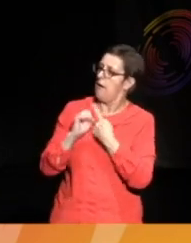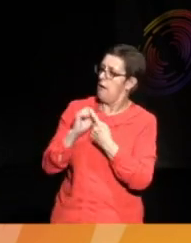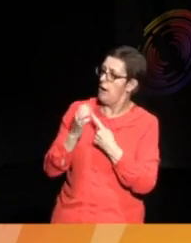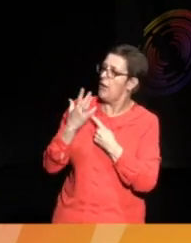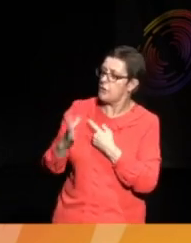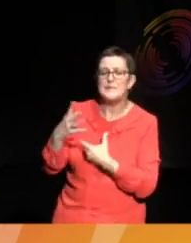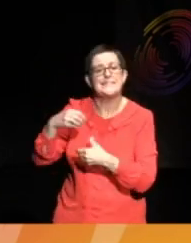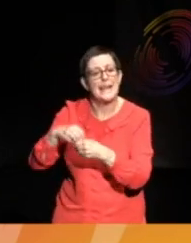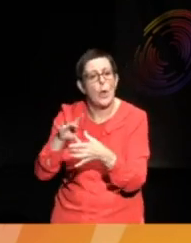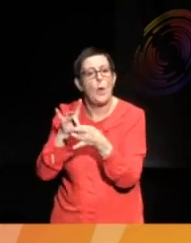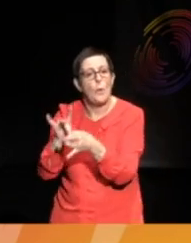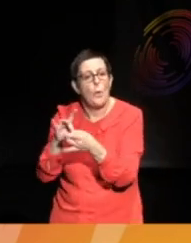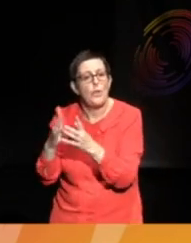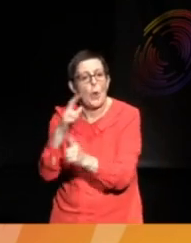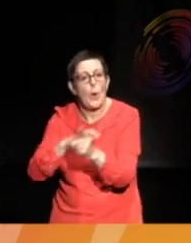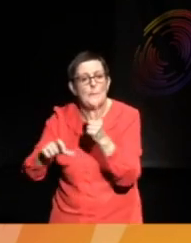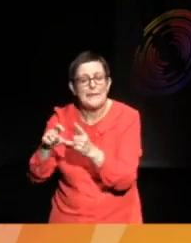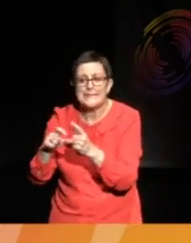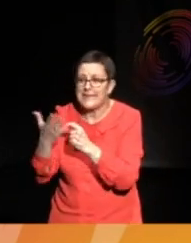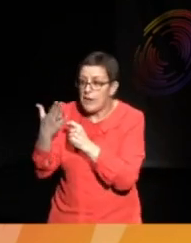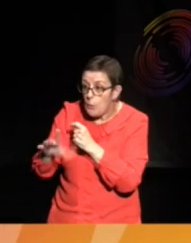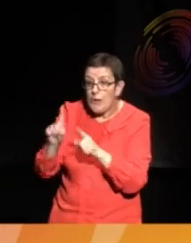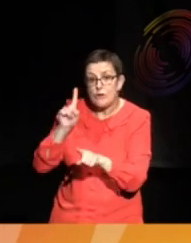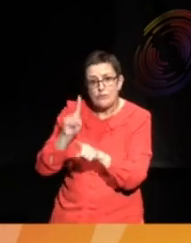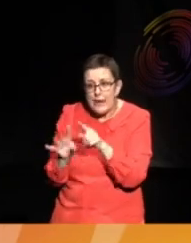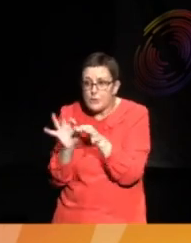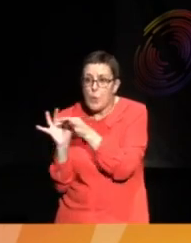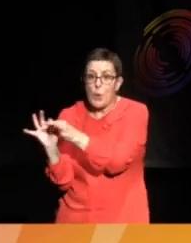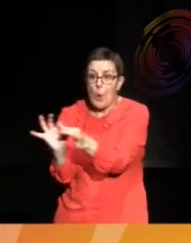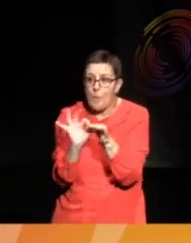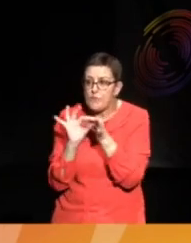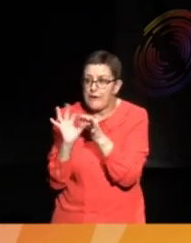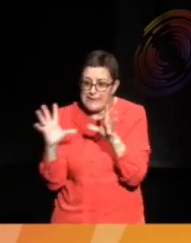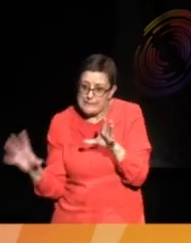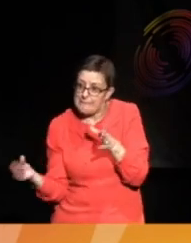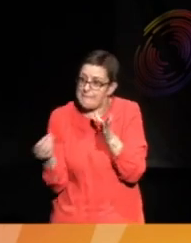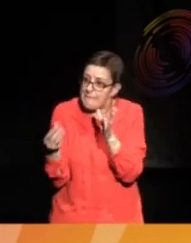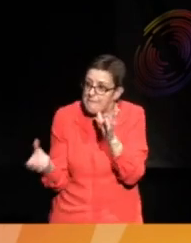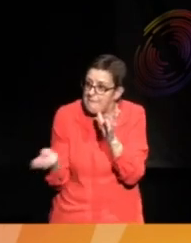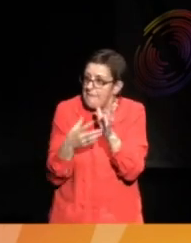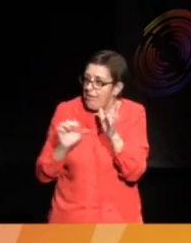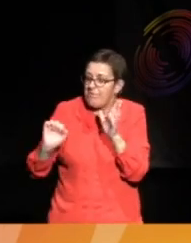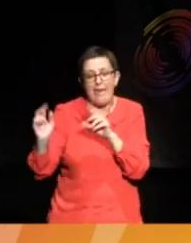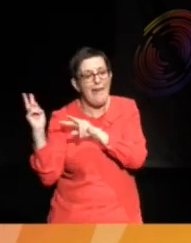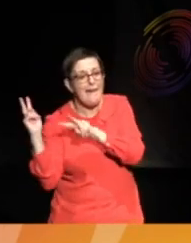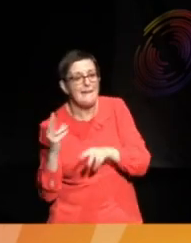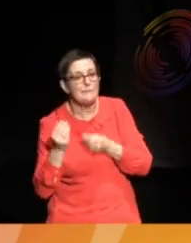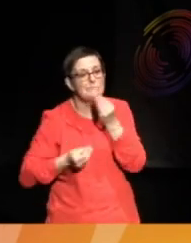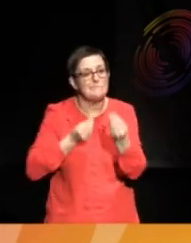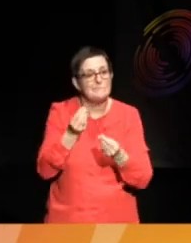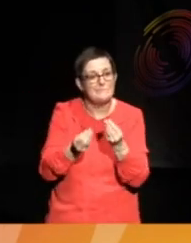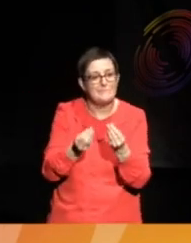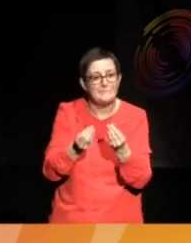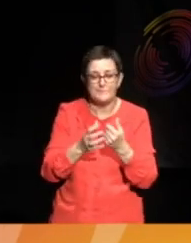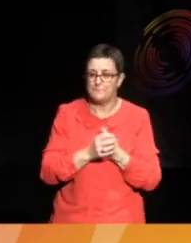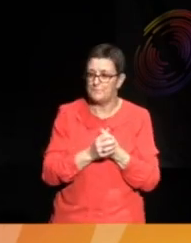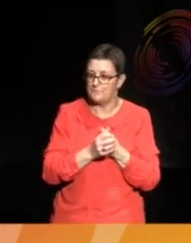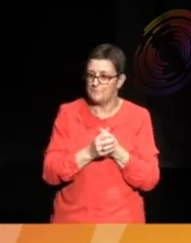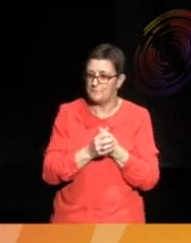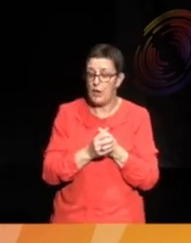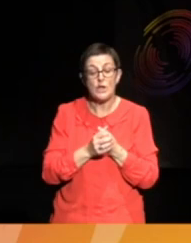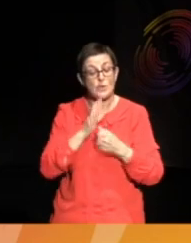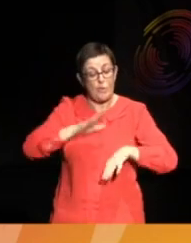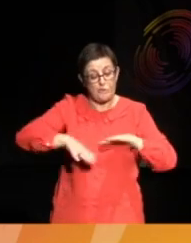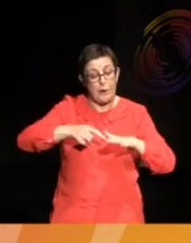community. So, from there, we tried to co-produce a narrative that was previously excluded when these drums were put into the